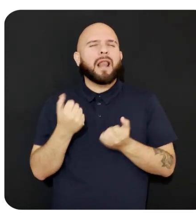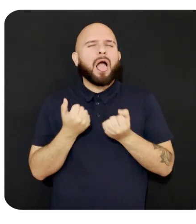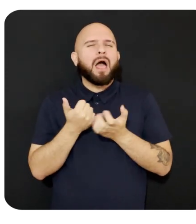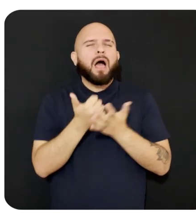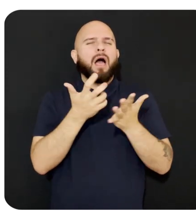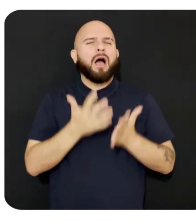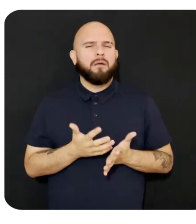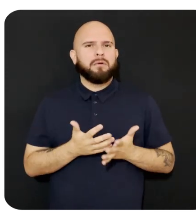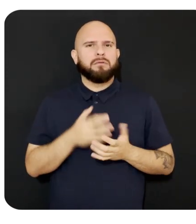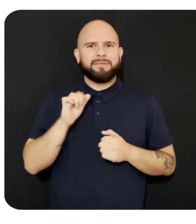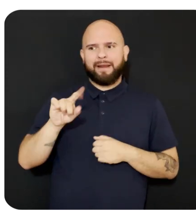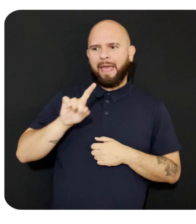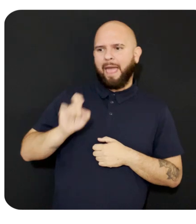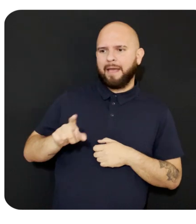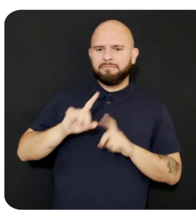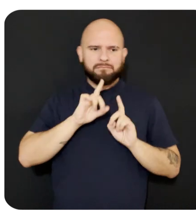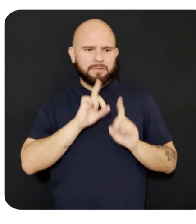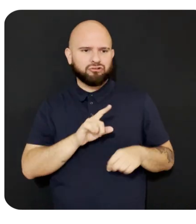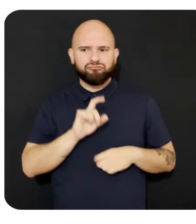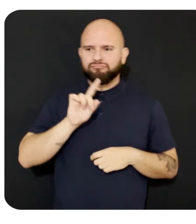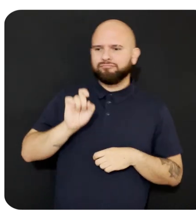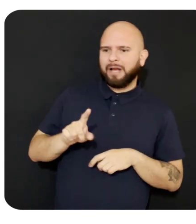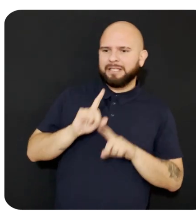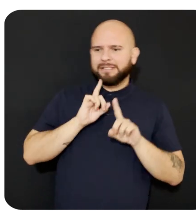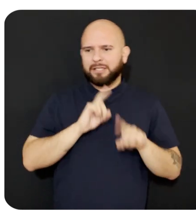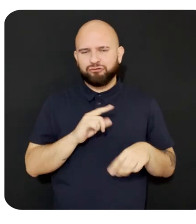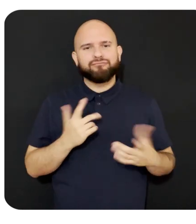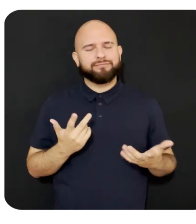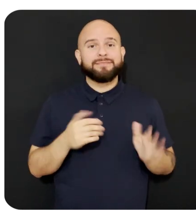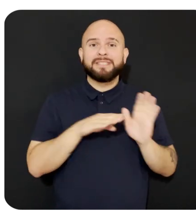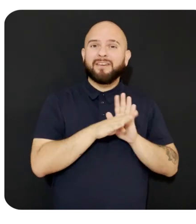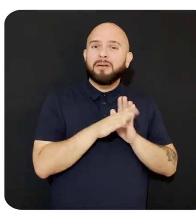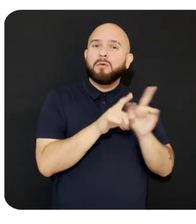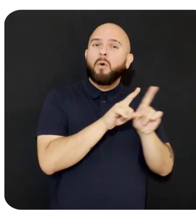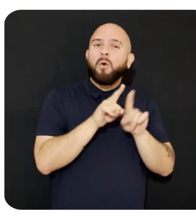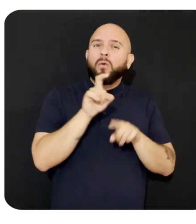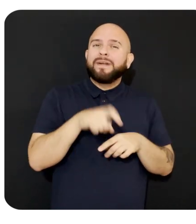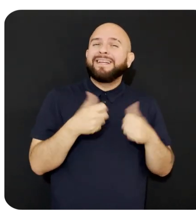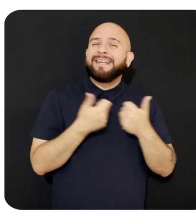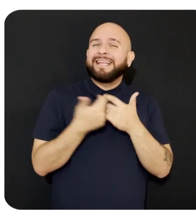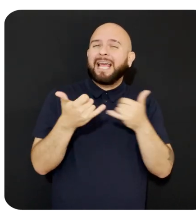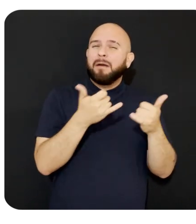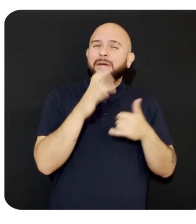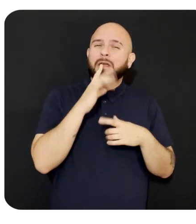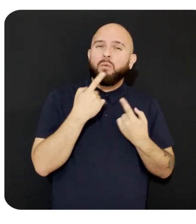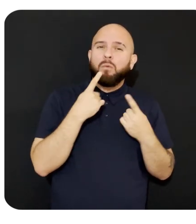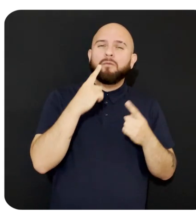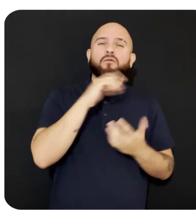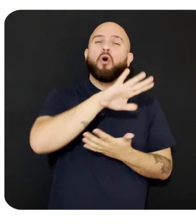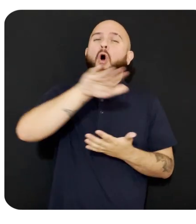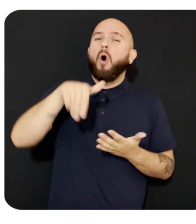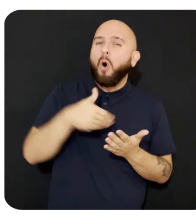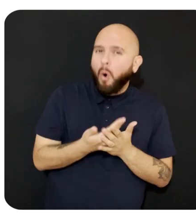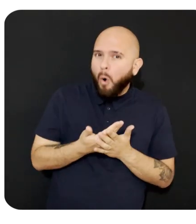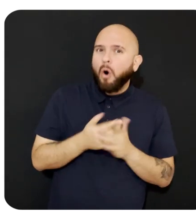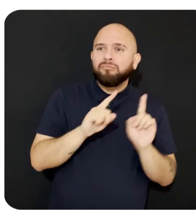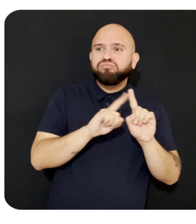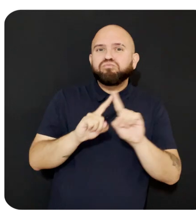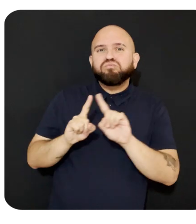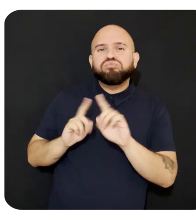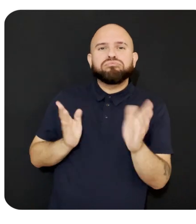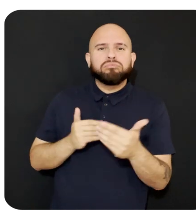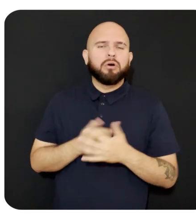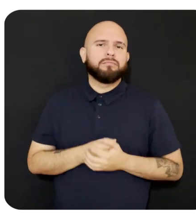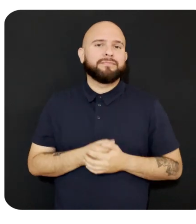answer these questions. Devs also need to create gameplay that works on all the user's rooms. By using flexible